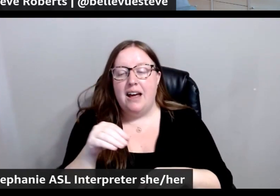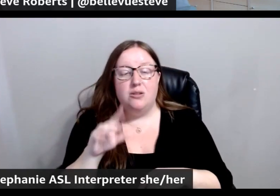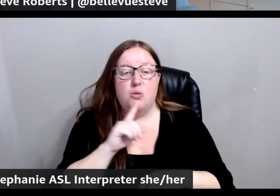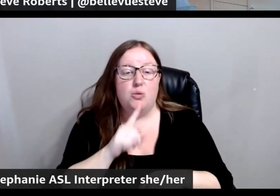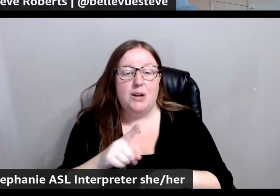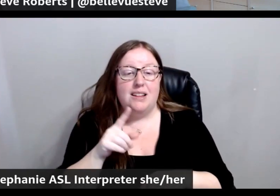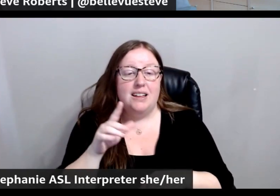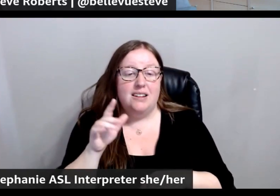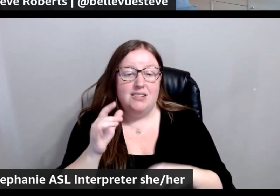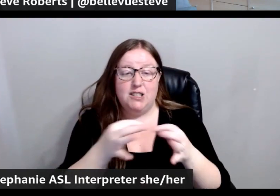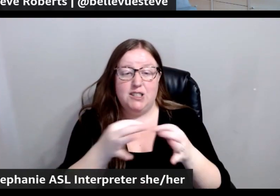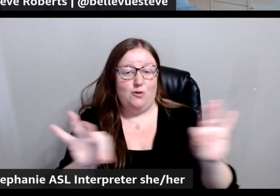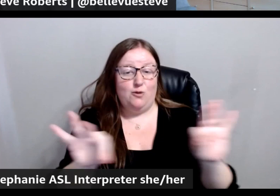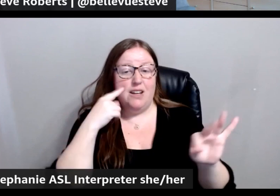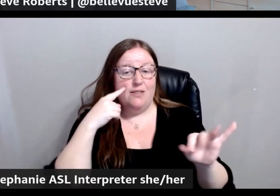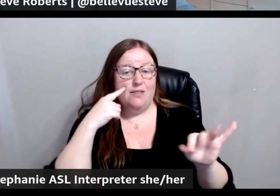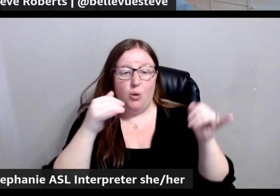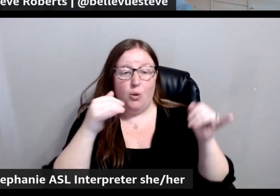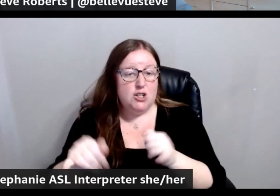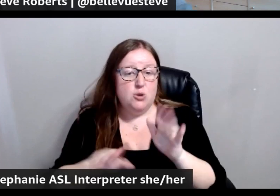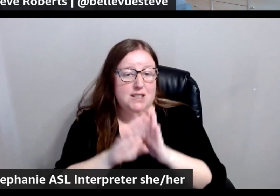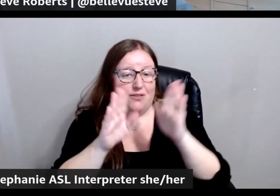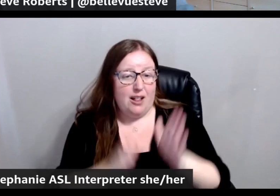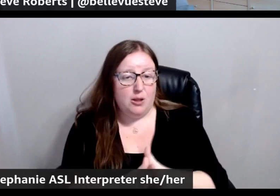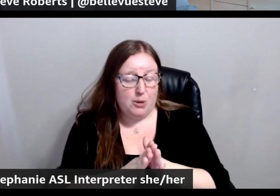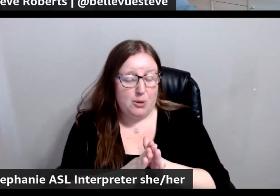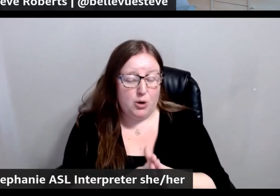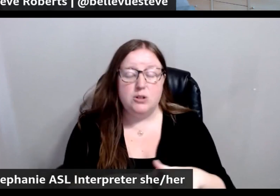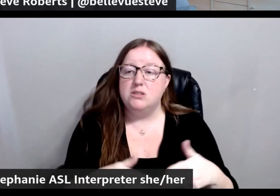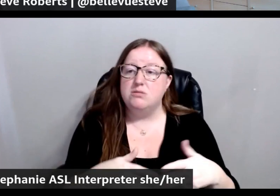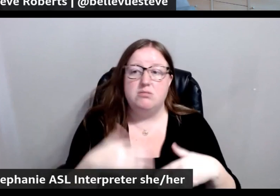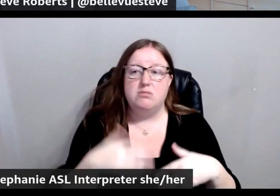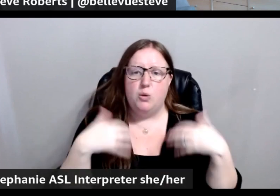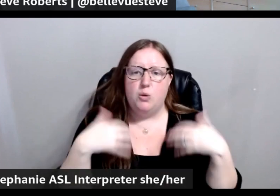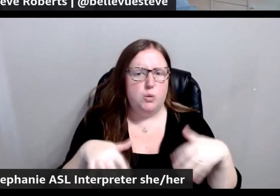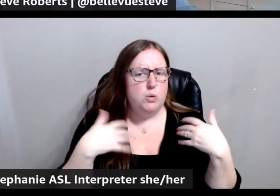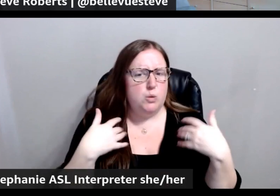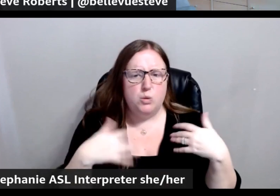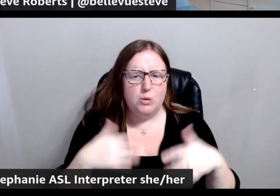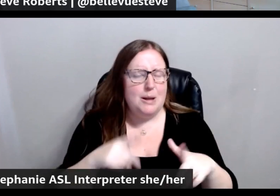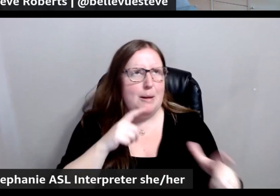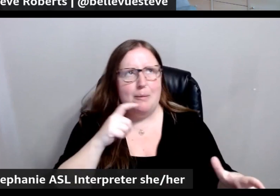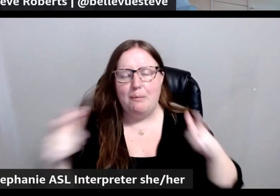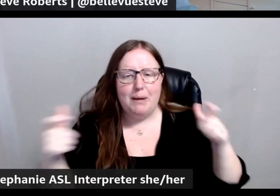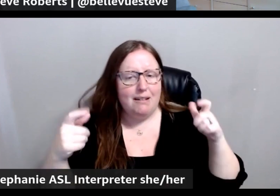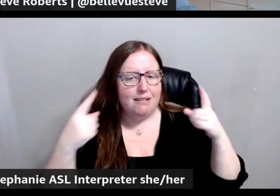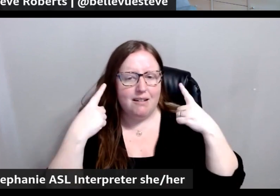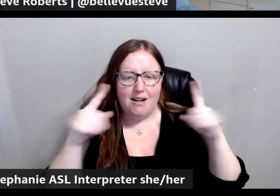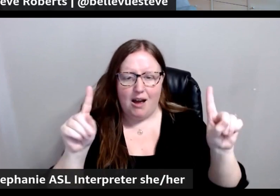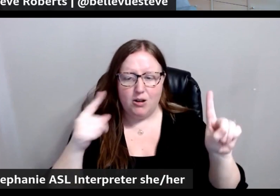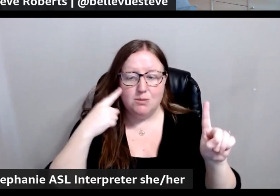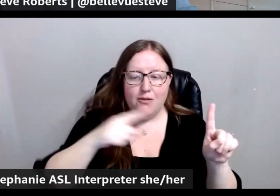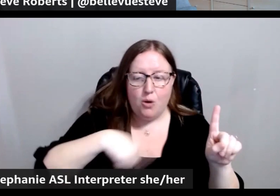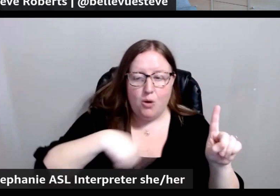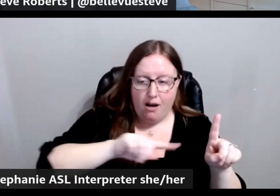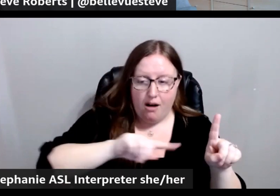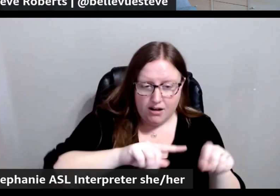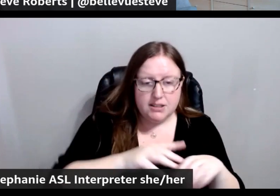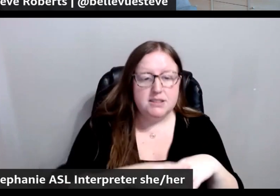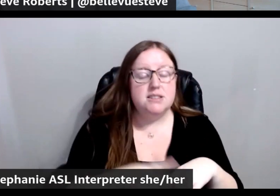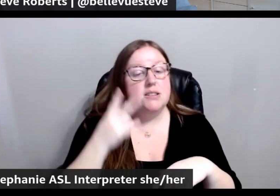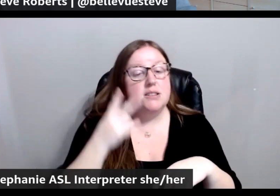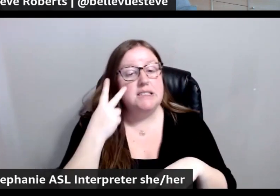individual developers. And that is a huge, huge announcement for us. And seeing